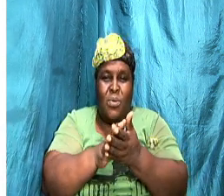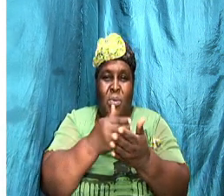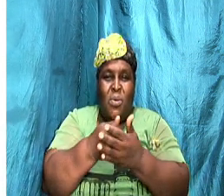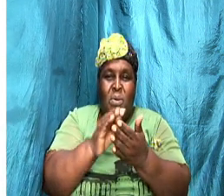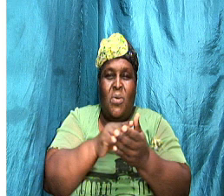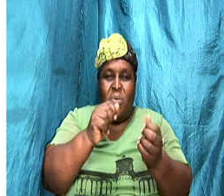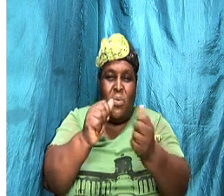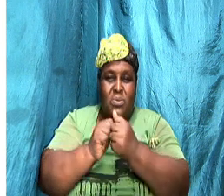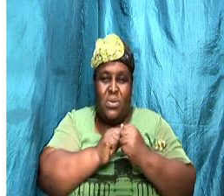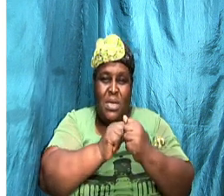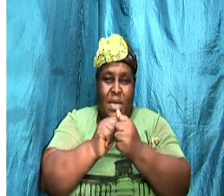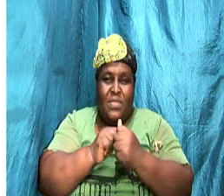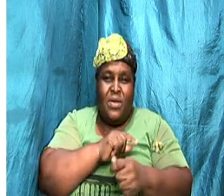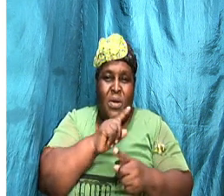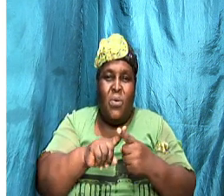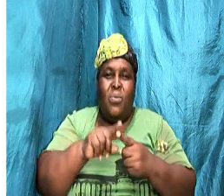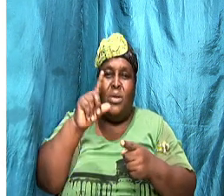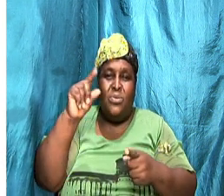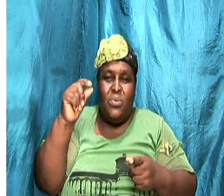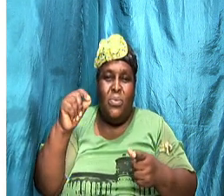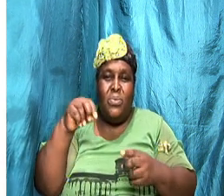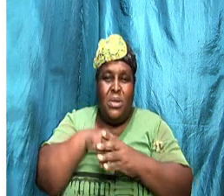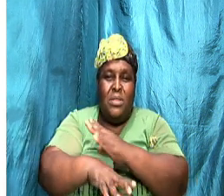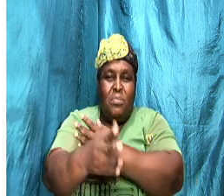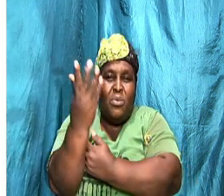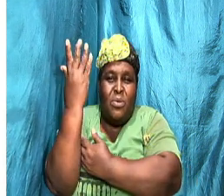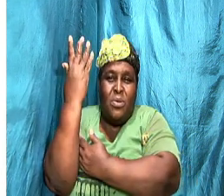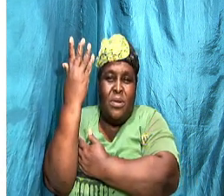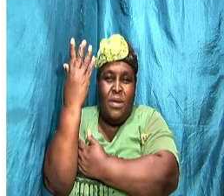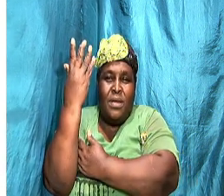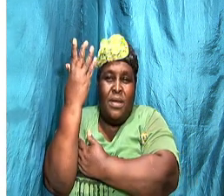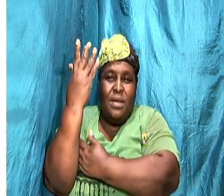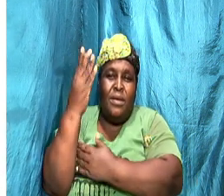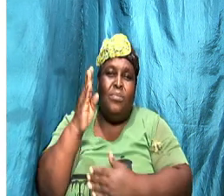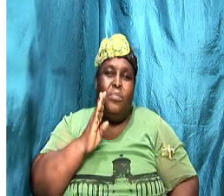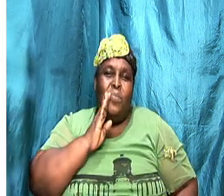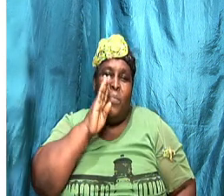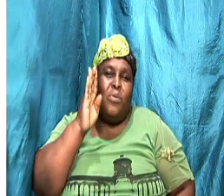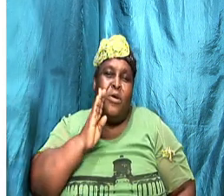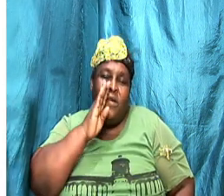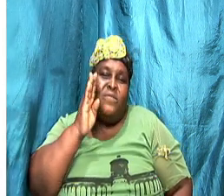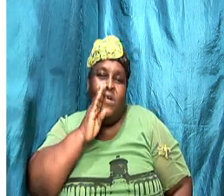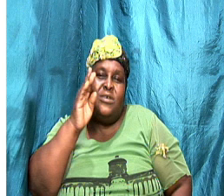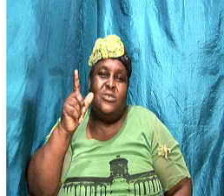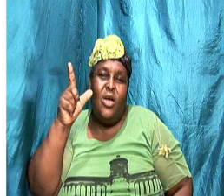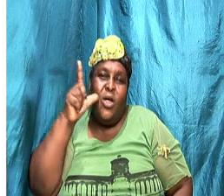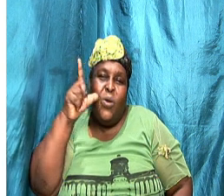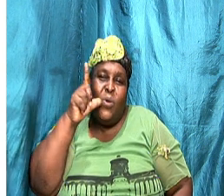do this in the morning now cause one cooking you know is for brunch and dinner